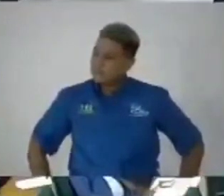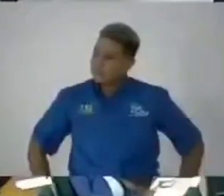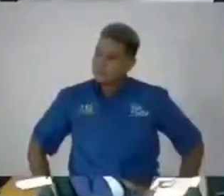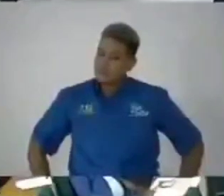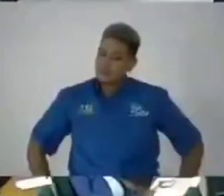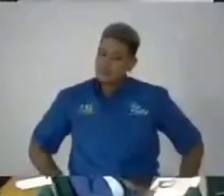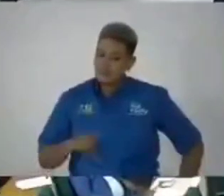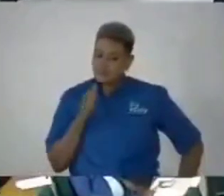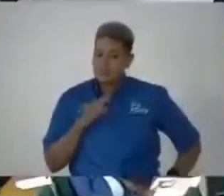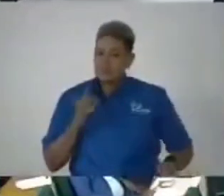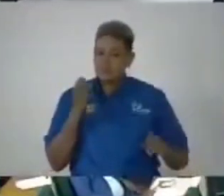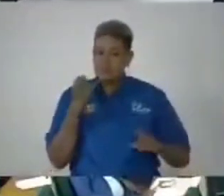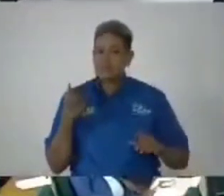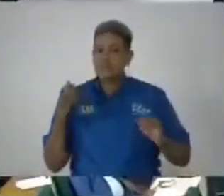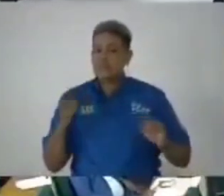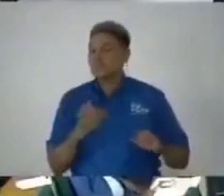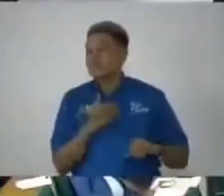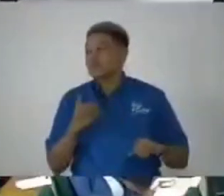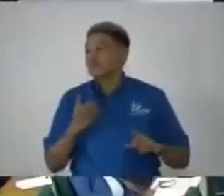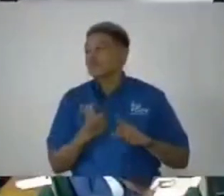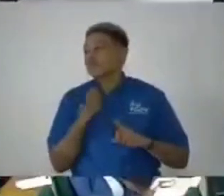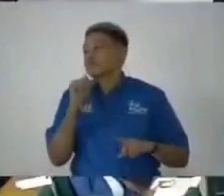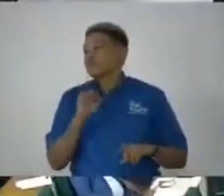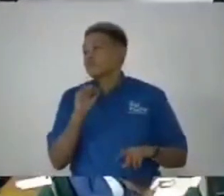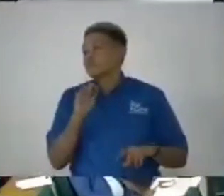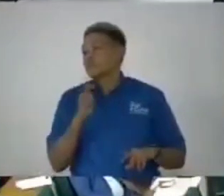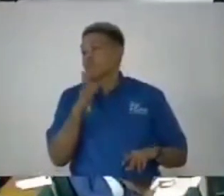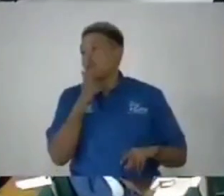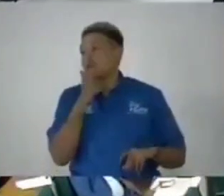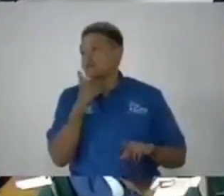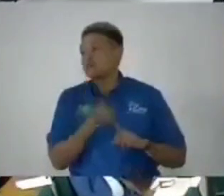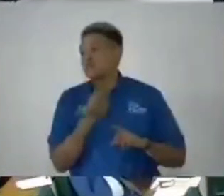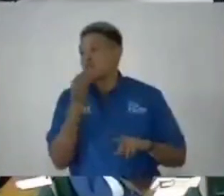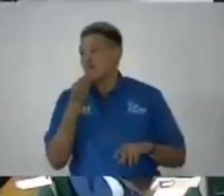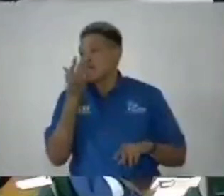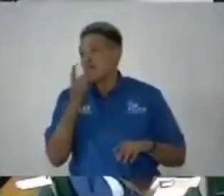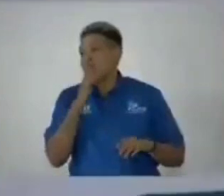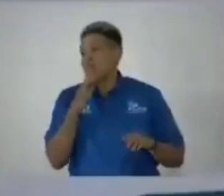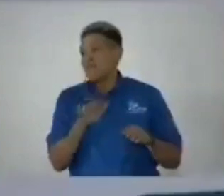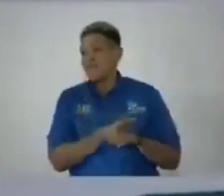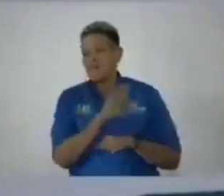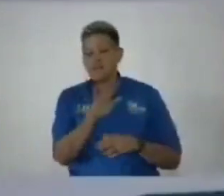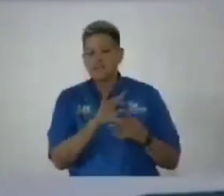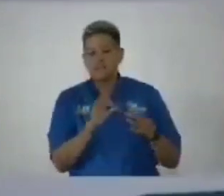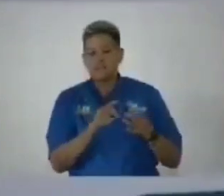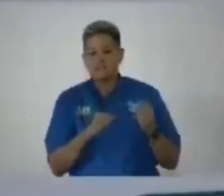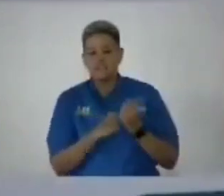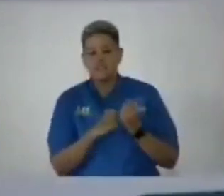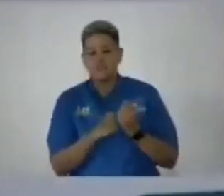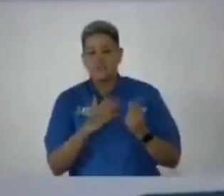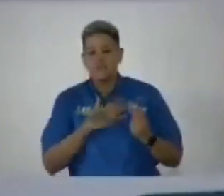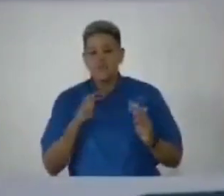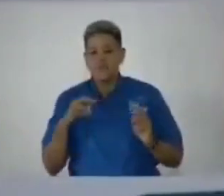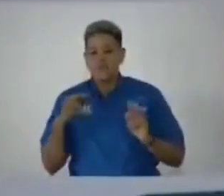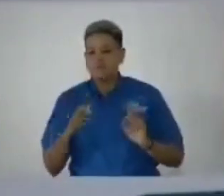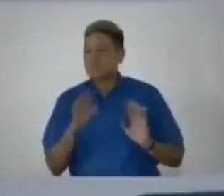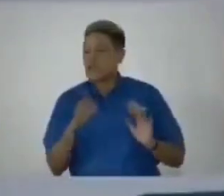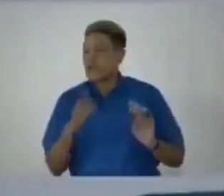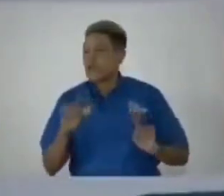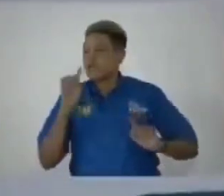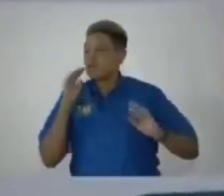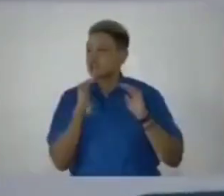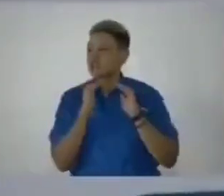A member from South St. Andrew was very warm and fulsome in his support of my position for